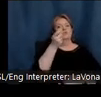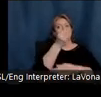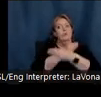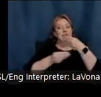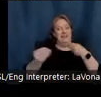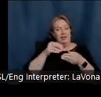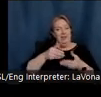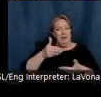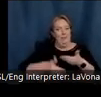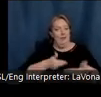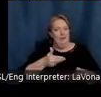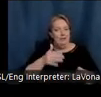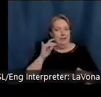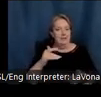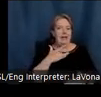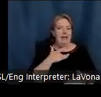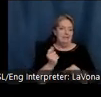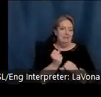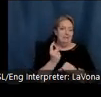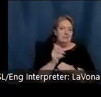typically happens every September.